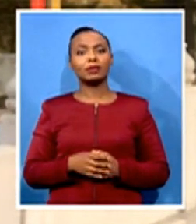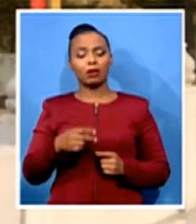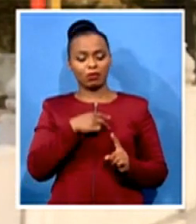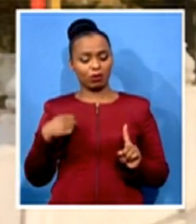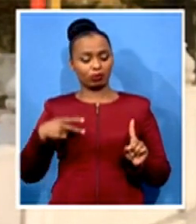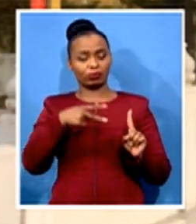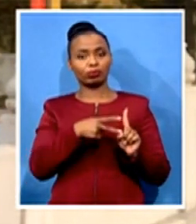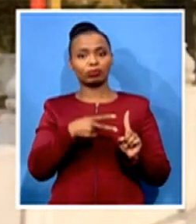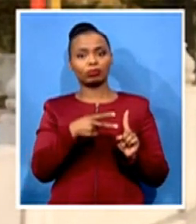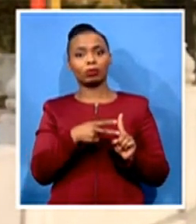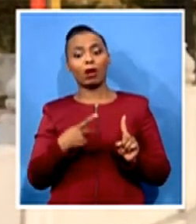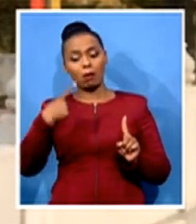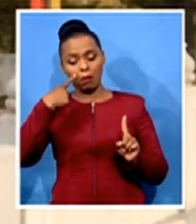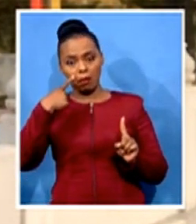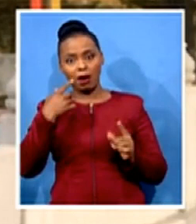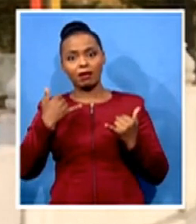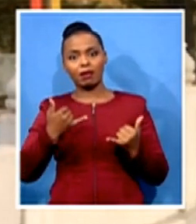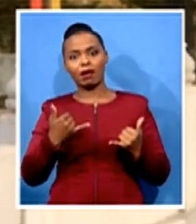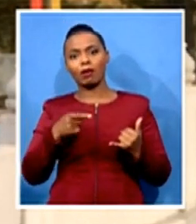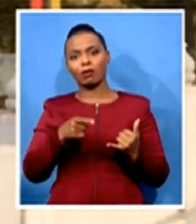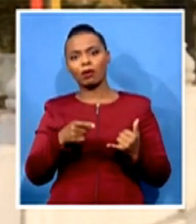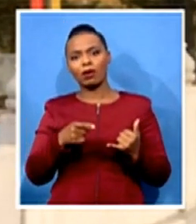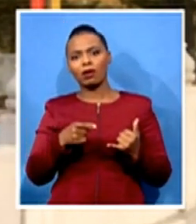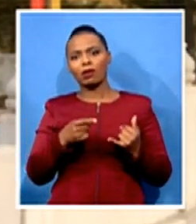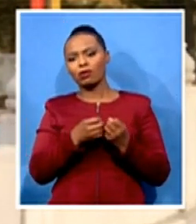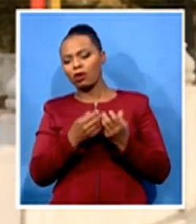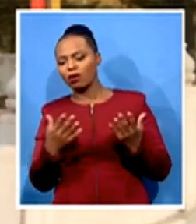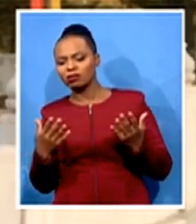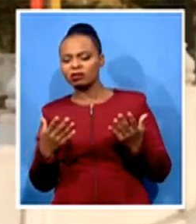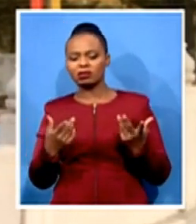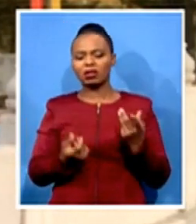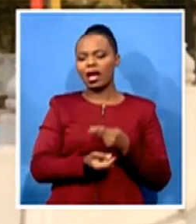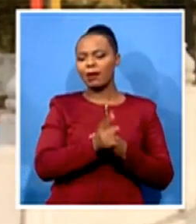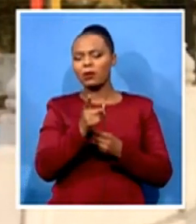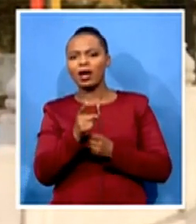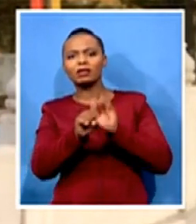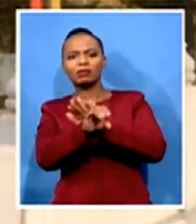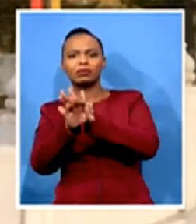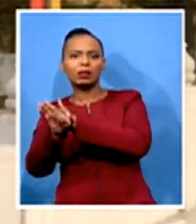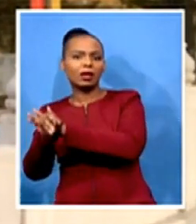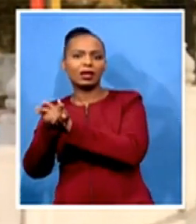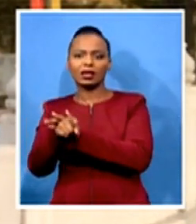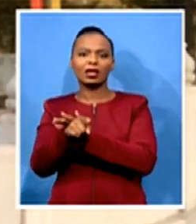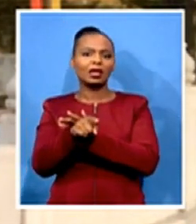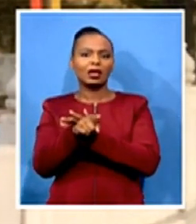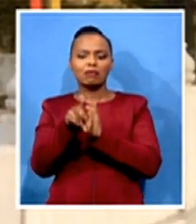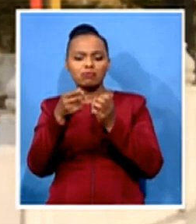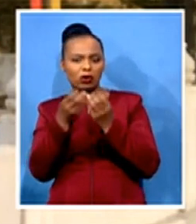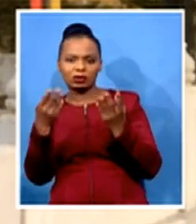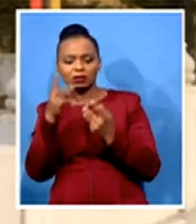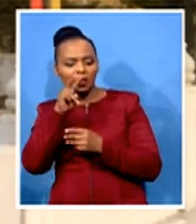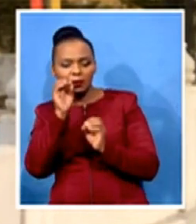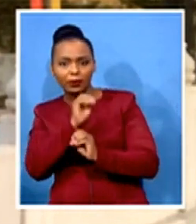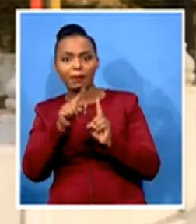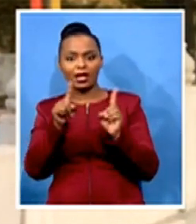been an awful lot of coverage of what's been going on in the U.S. But that has changed somewhat today since the result has